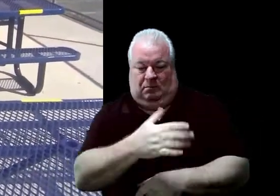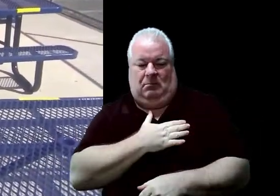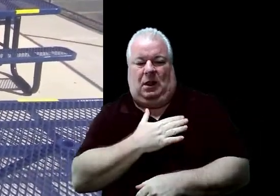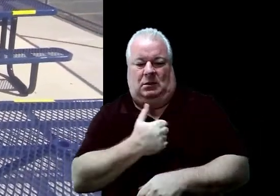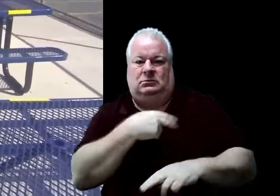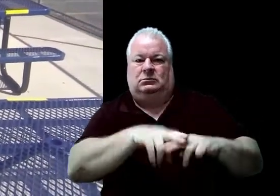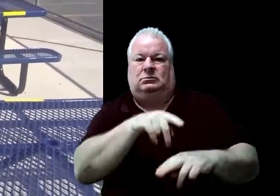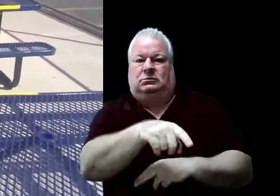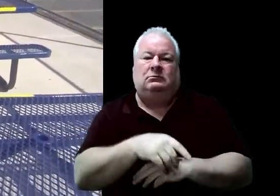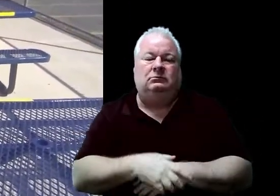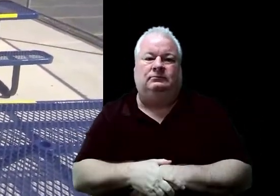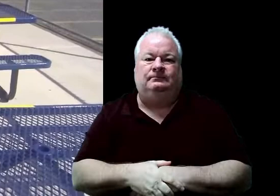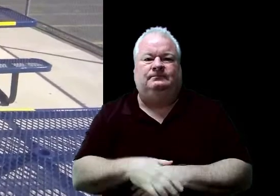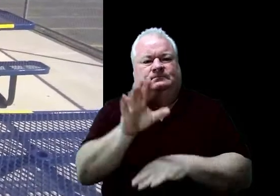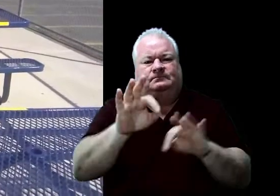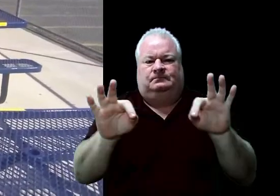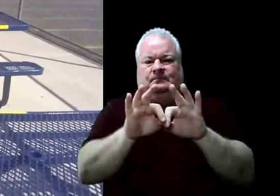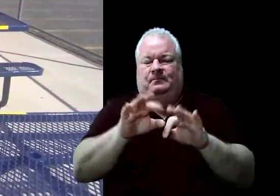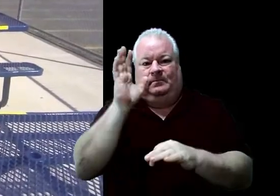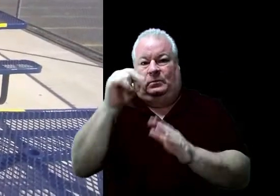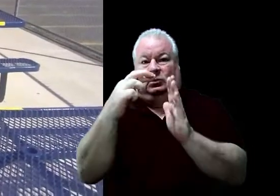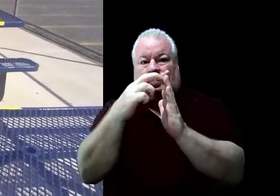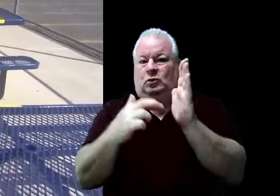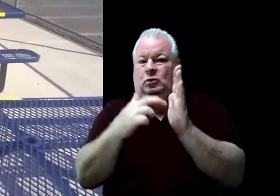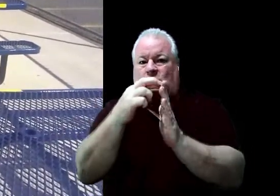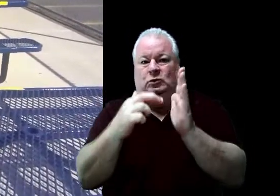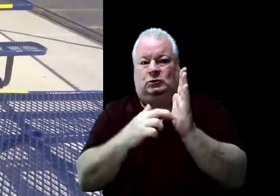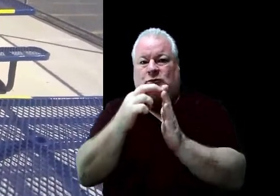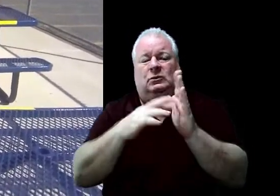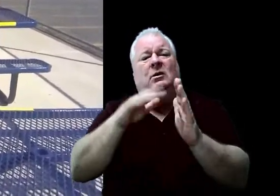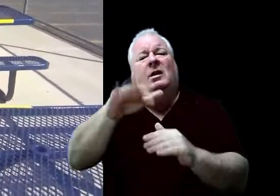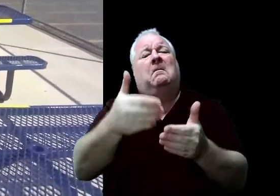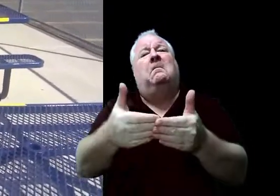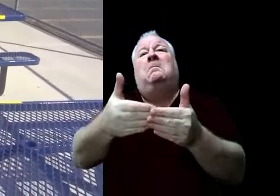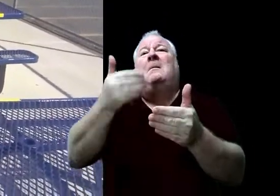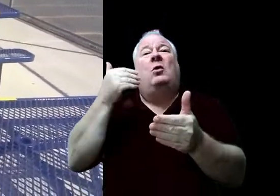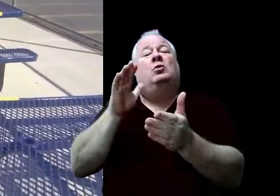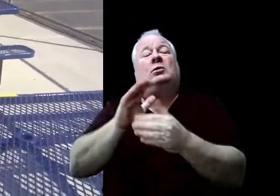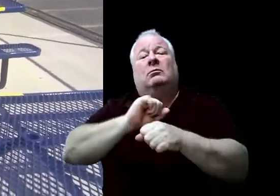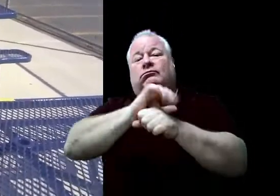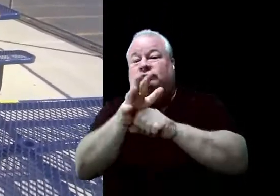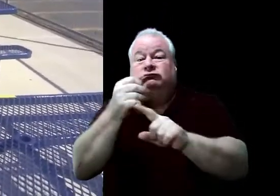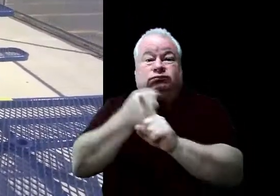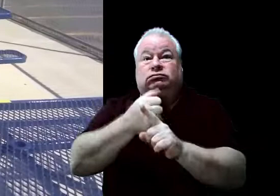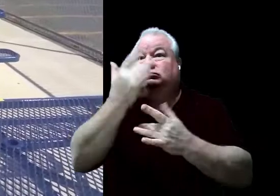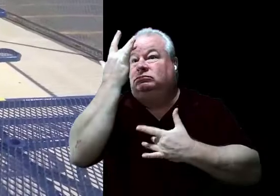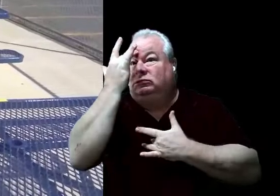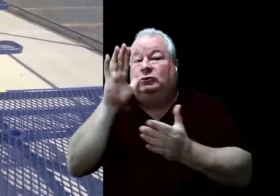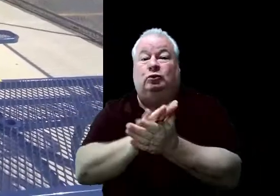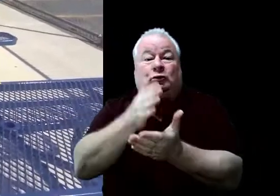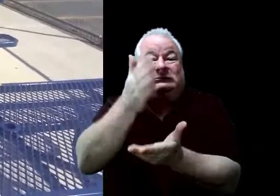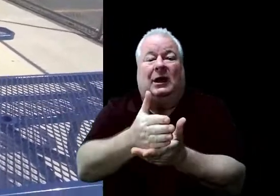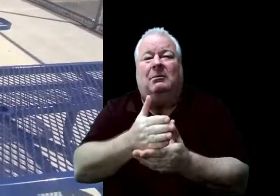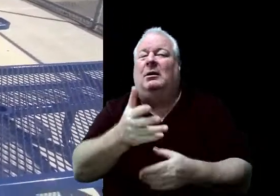It's important more than ever to remember our rules that existed even before pre-COVID. No